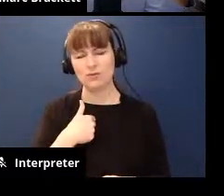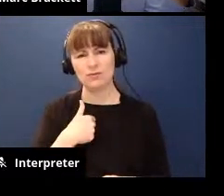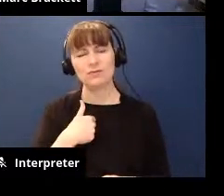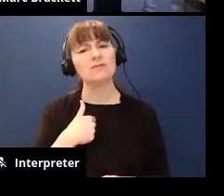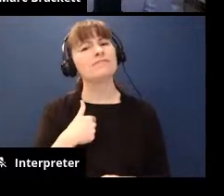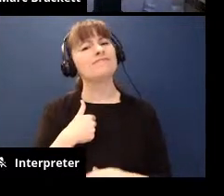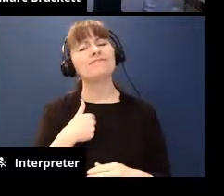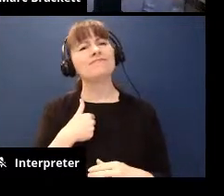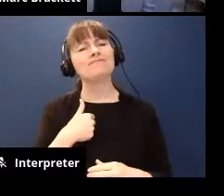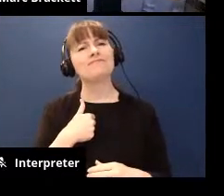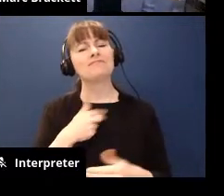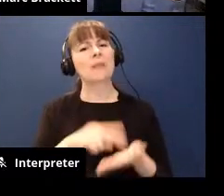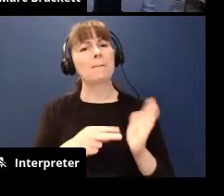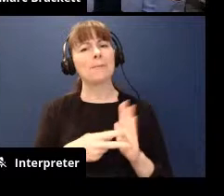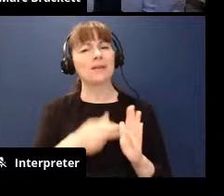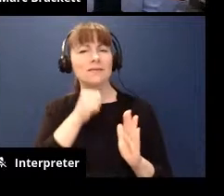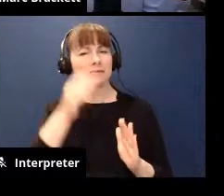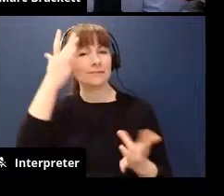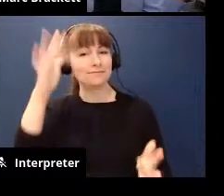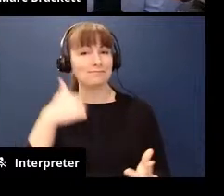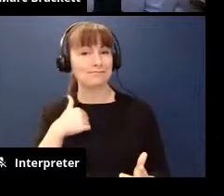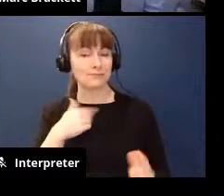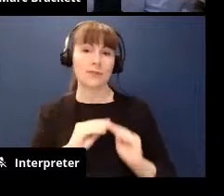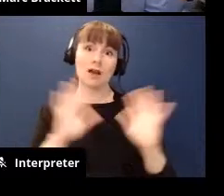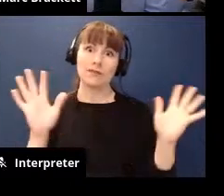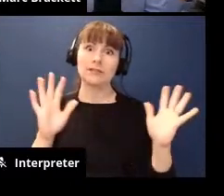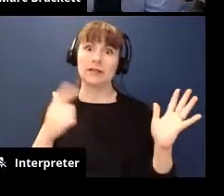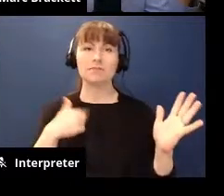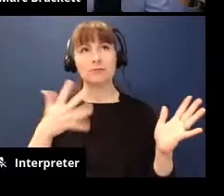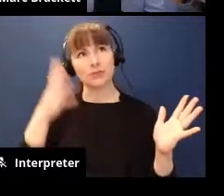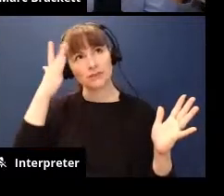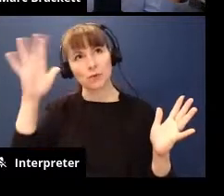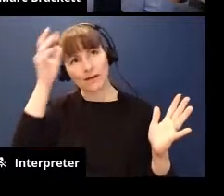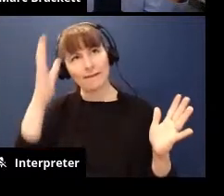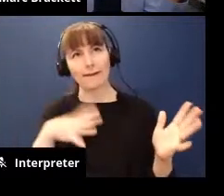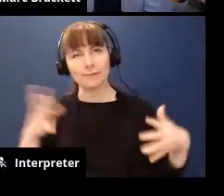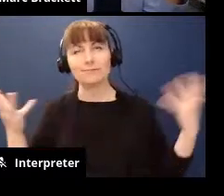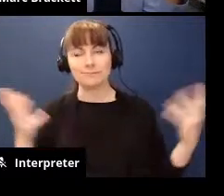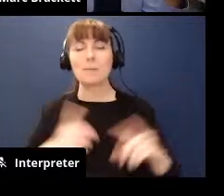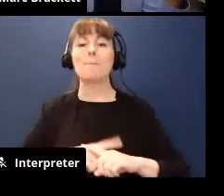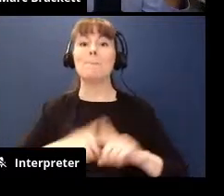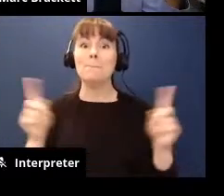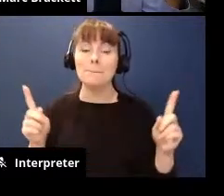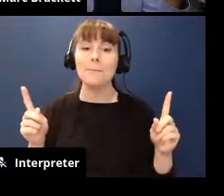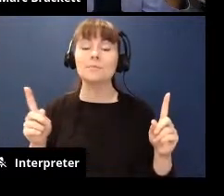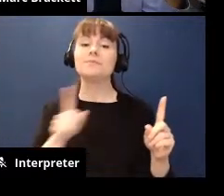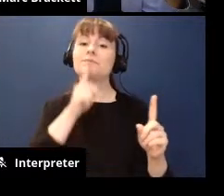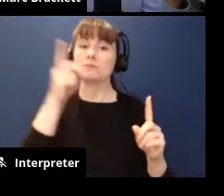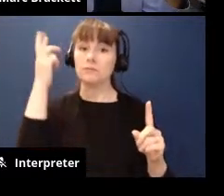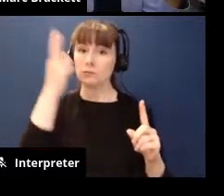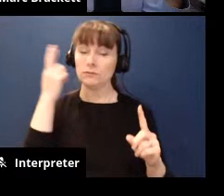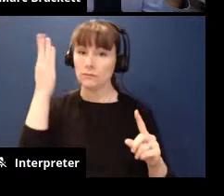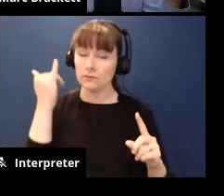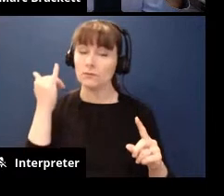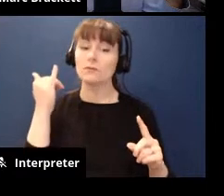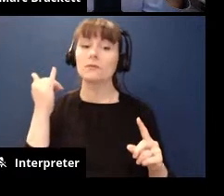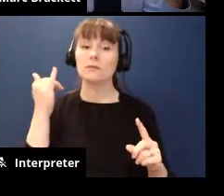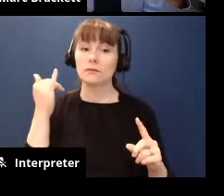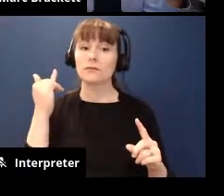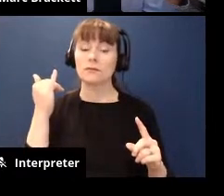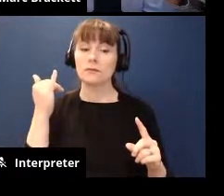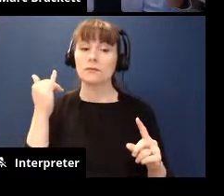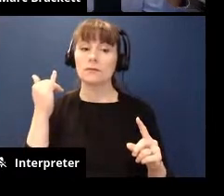wasn't because of my intelligence i'm obviously you know a pretty smart guy but my the real reason was is that